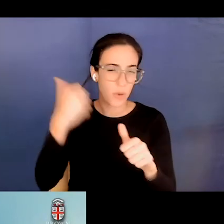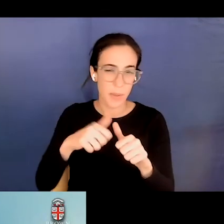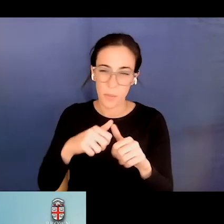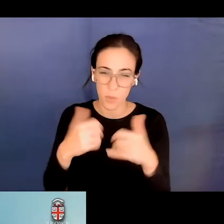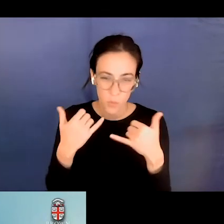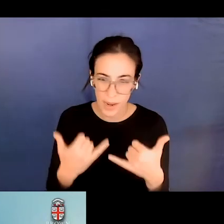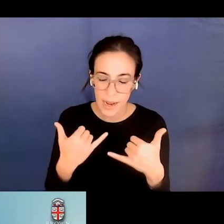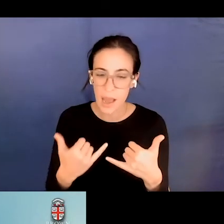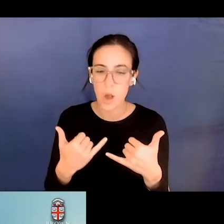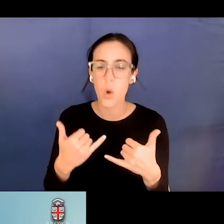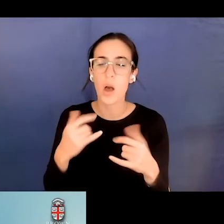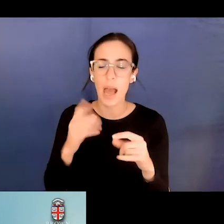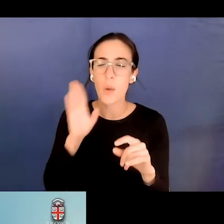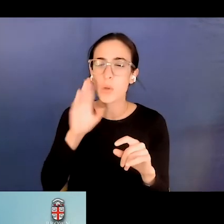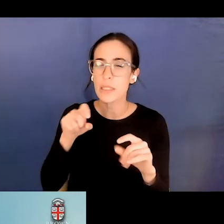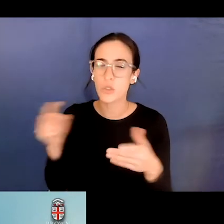I need to look at because